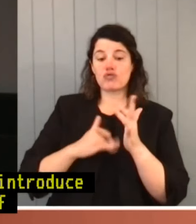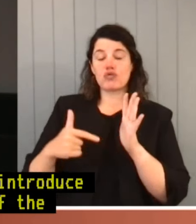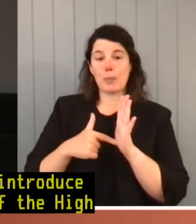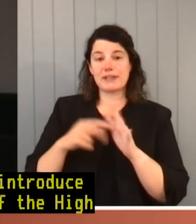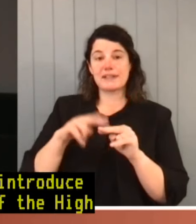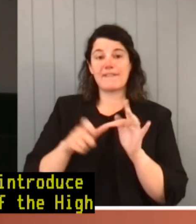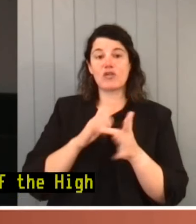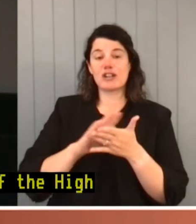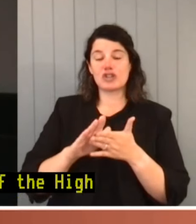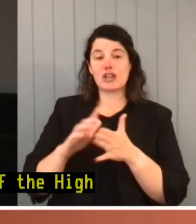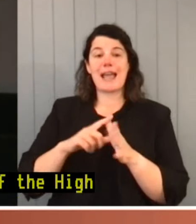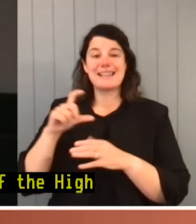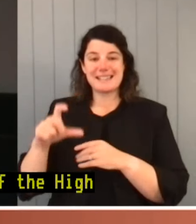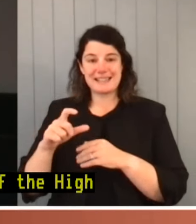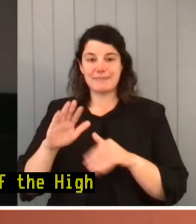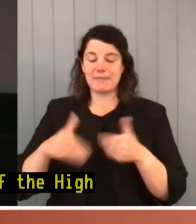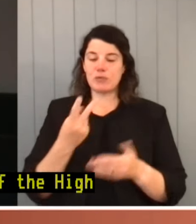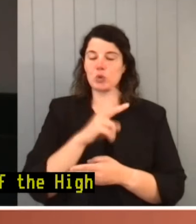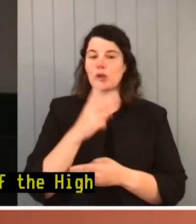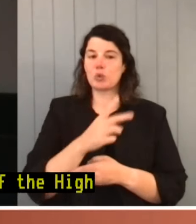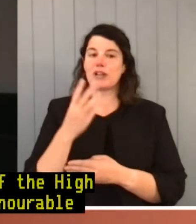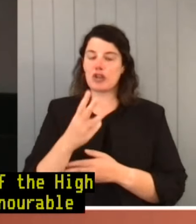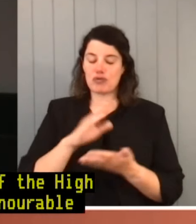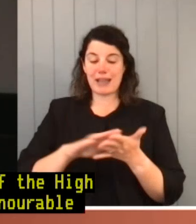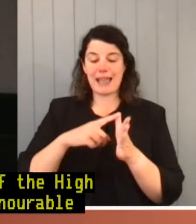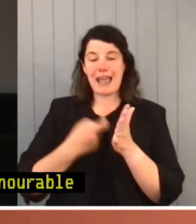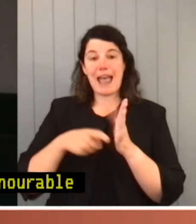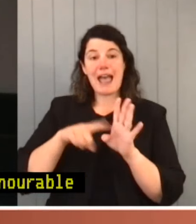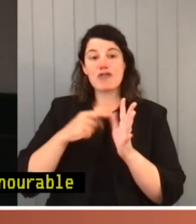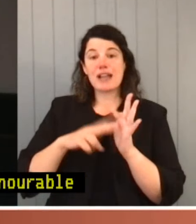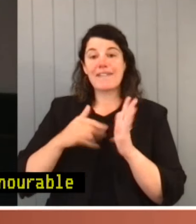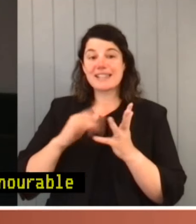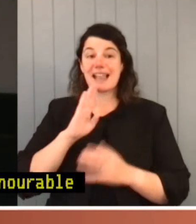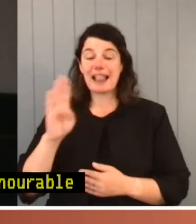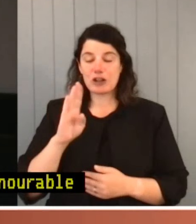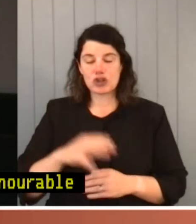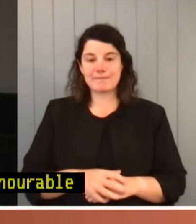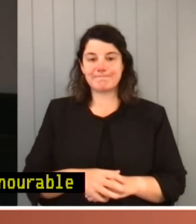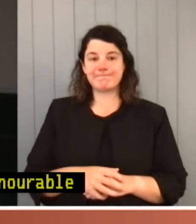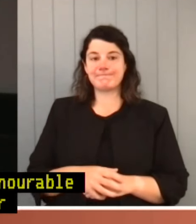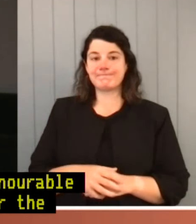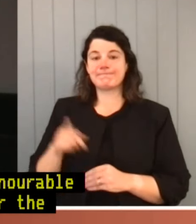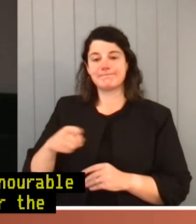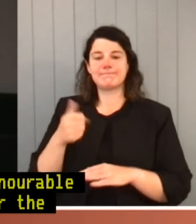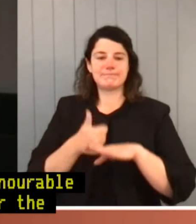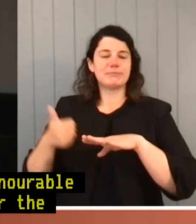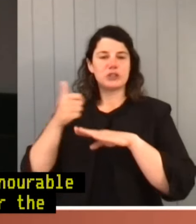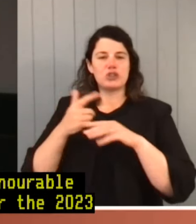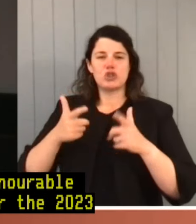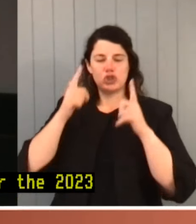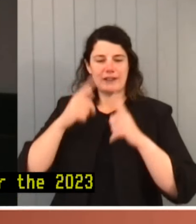to deliver the 2023 Harry Evans Lecture. Mr French served as Chief Justice from 1 September